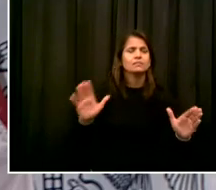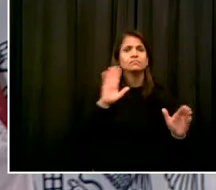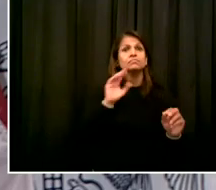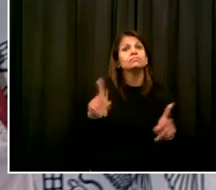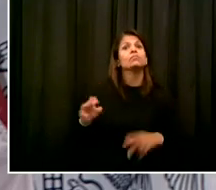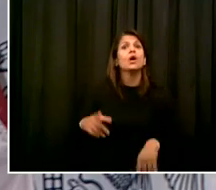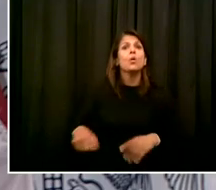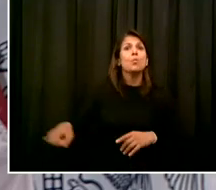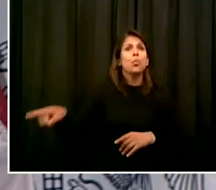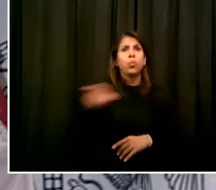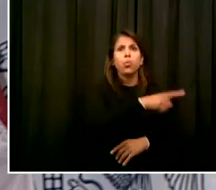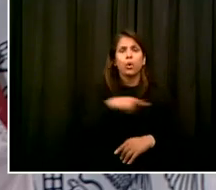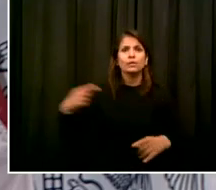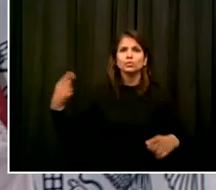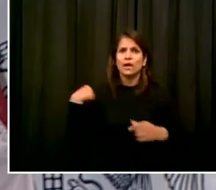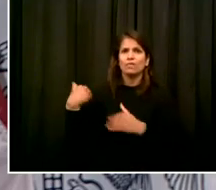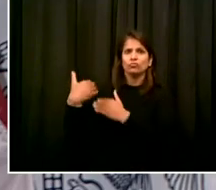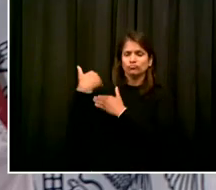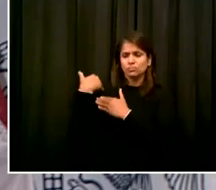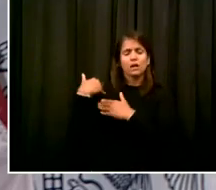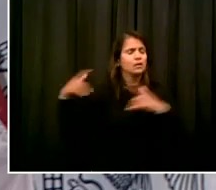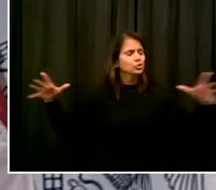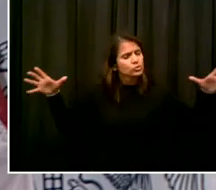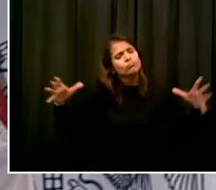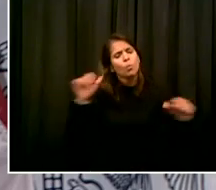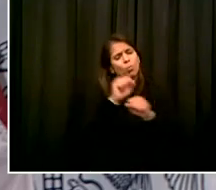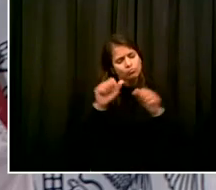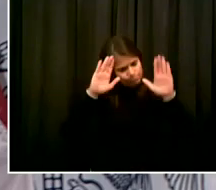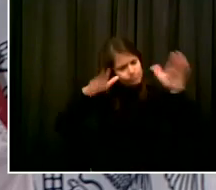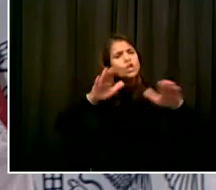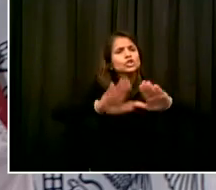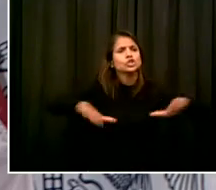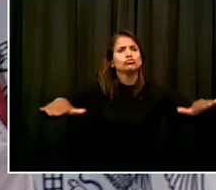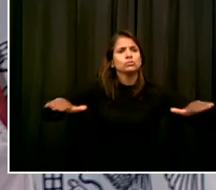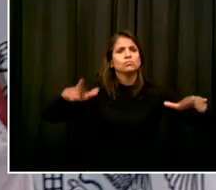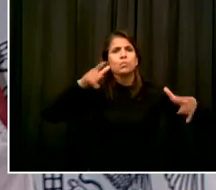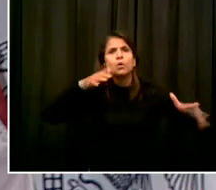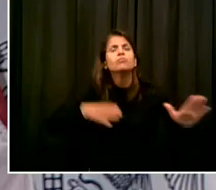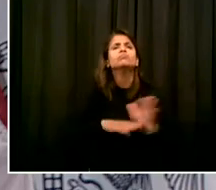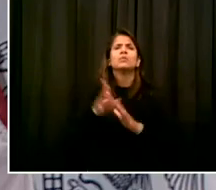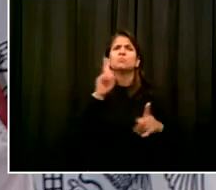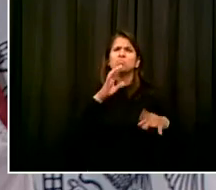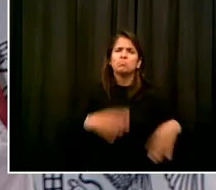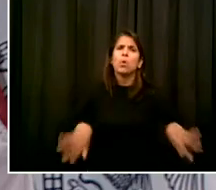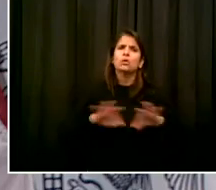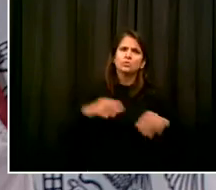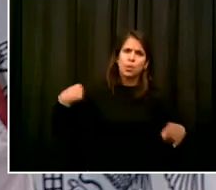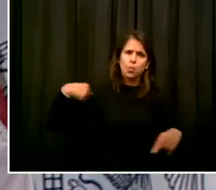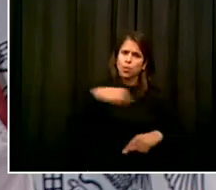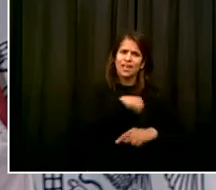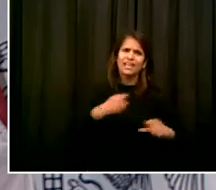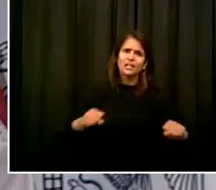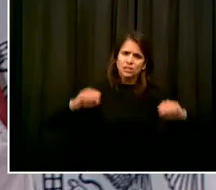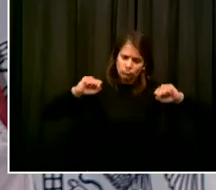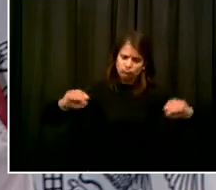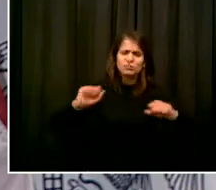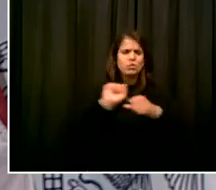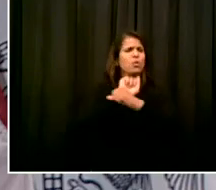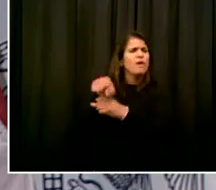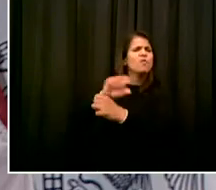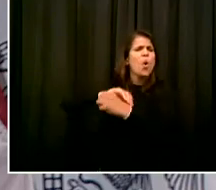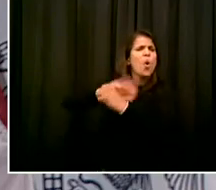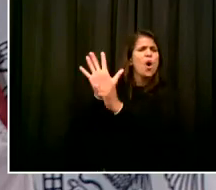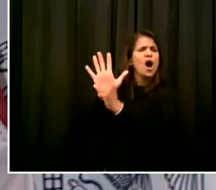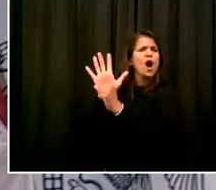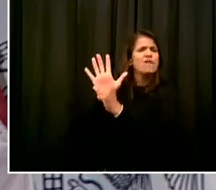It is so important to show them that we can overcome this crisis. It's so important to show them that they will be able